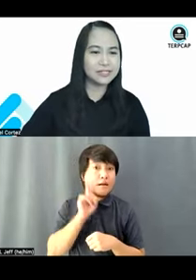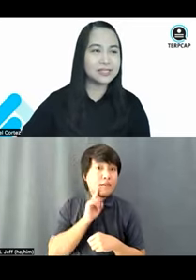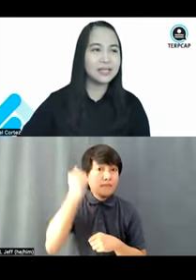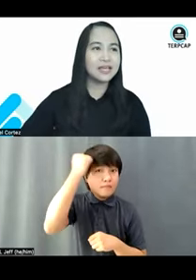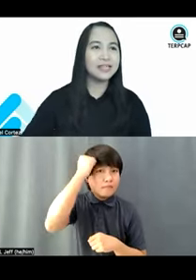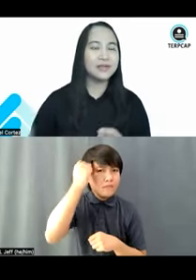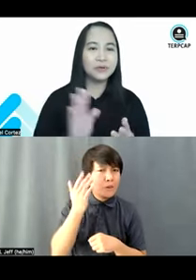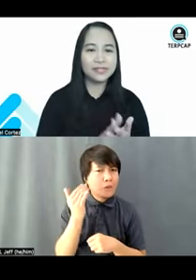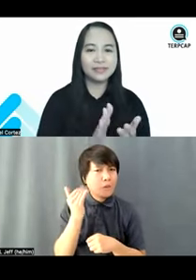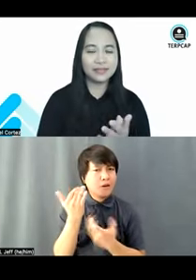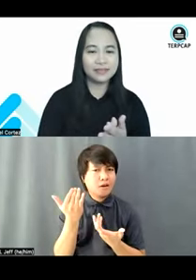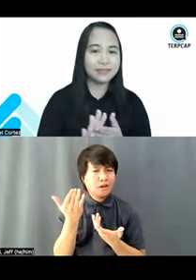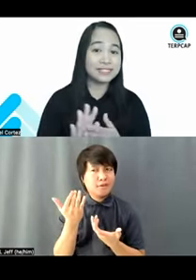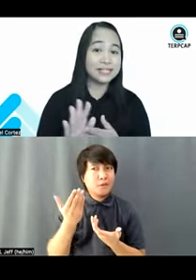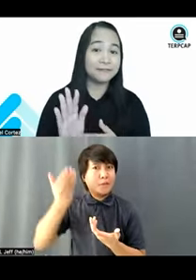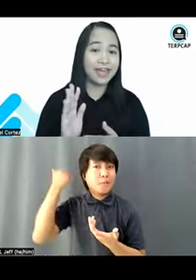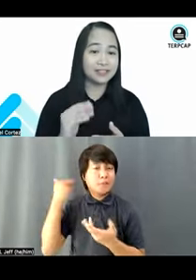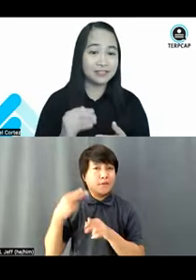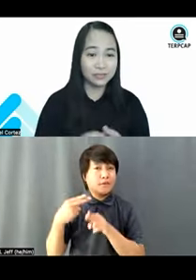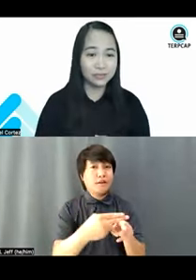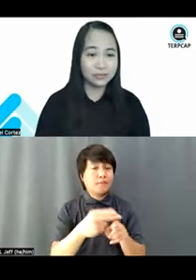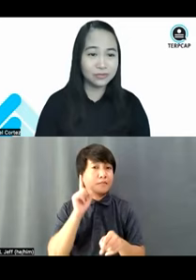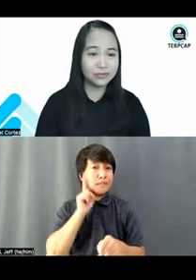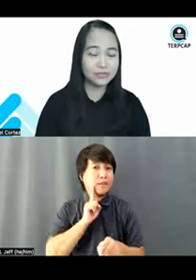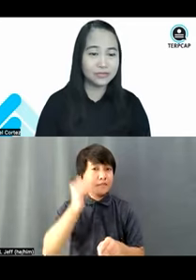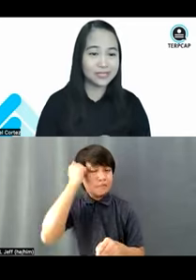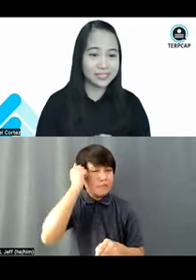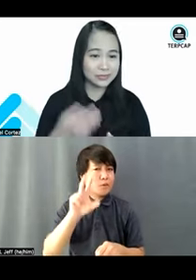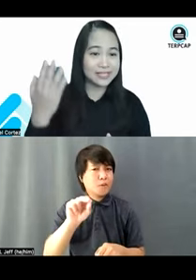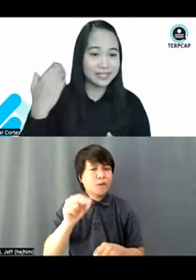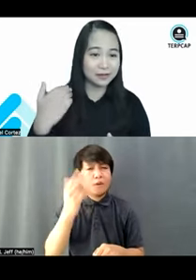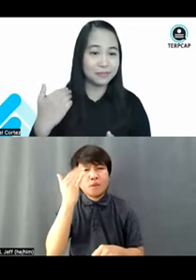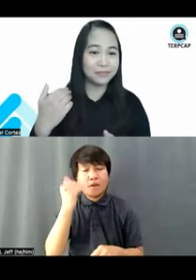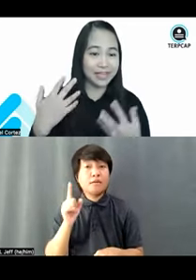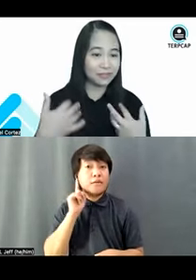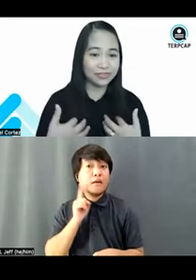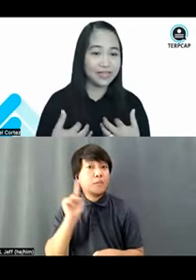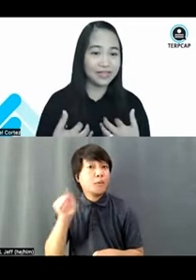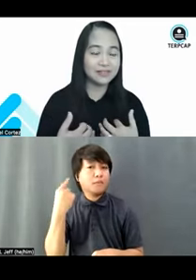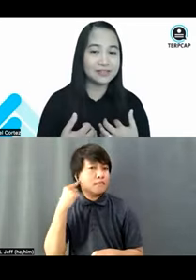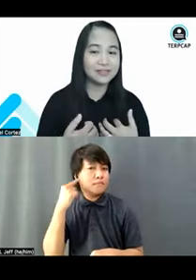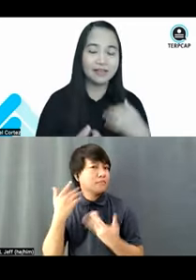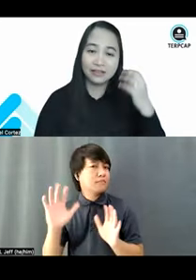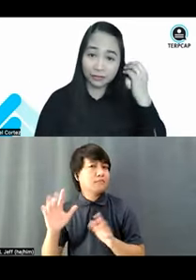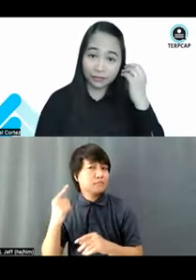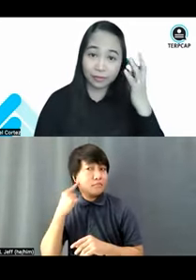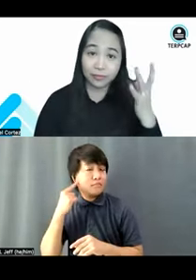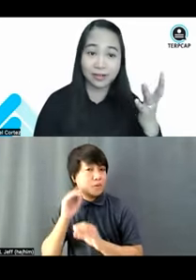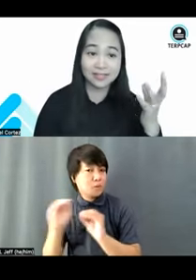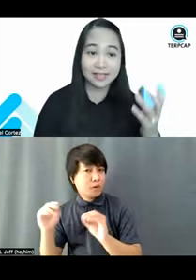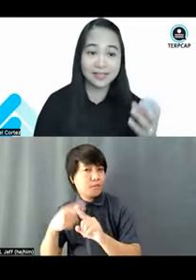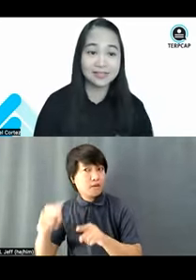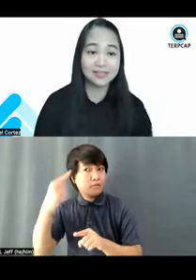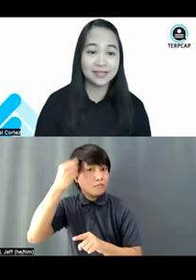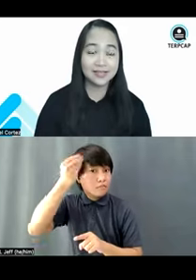Because the only thing that the deaf can't do is to hear, but everything else, their thought